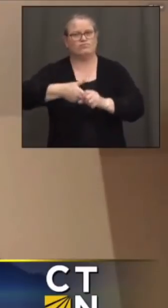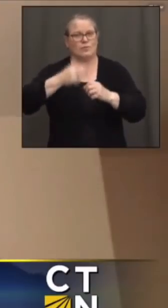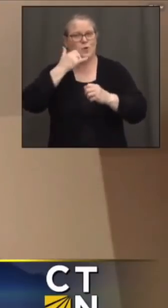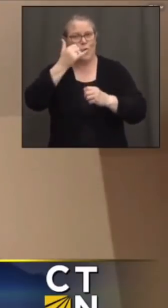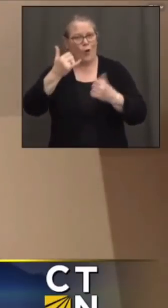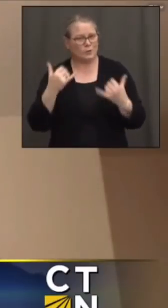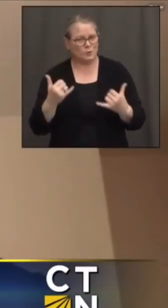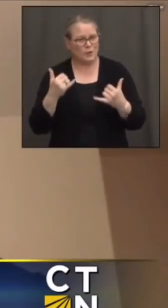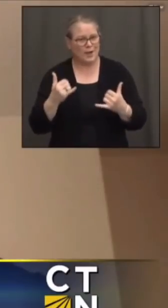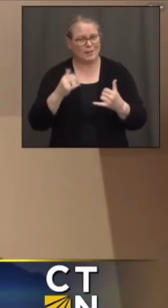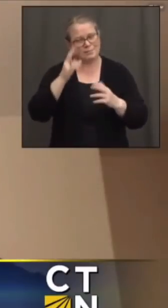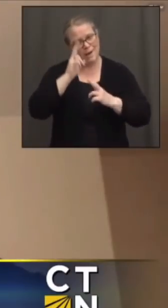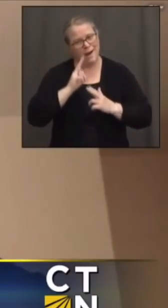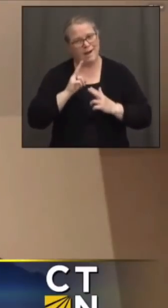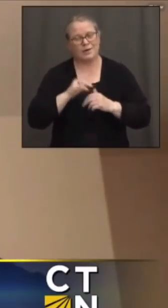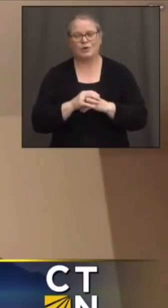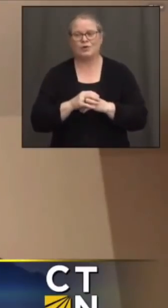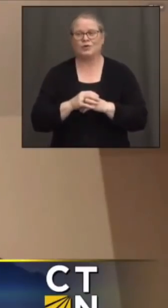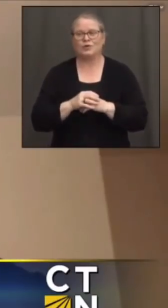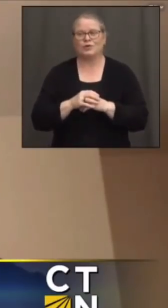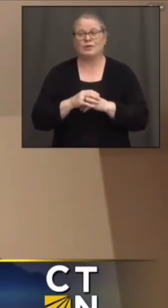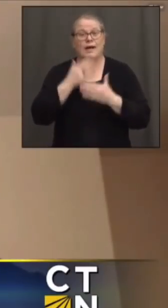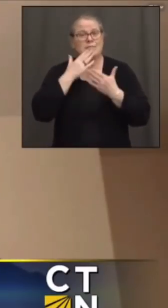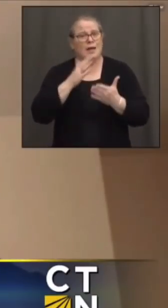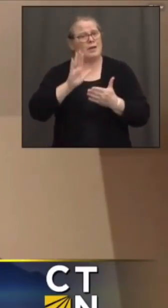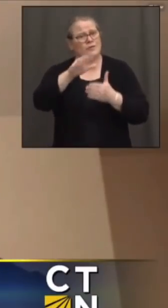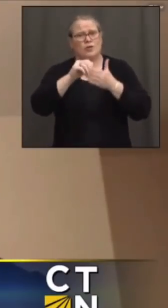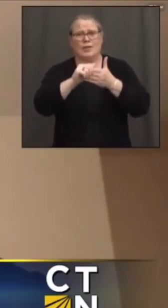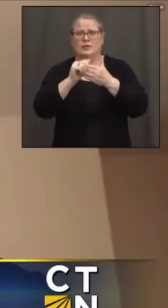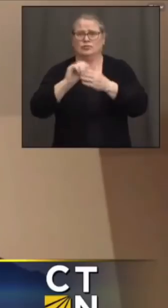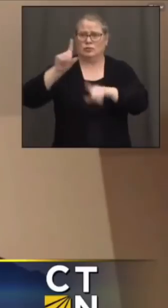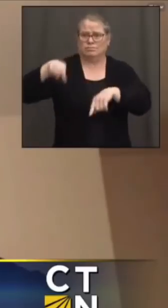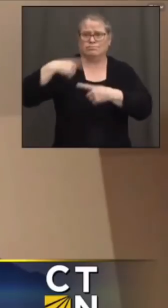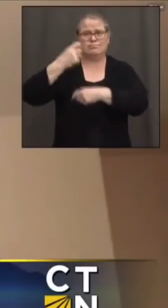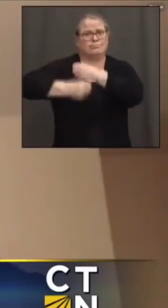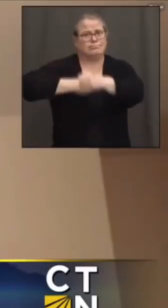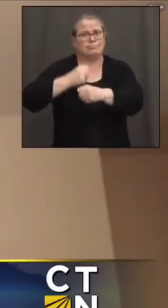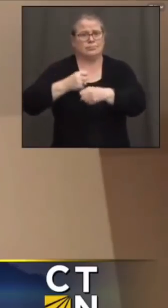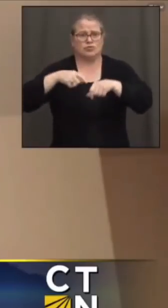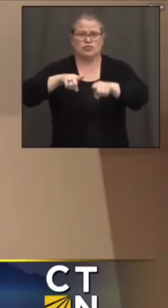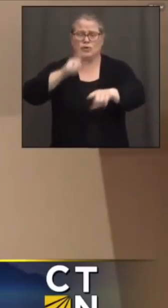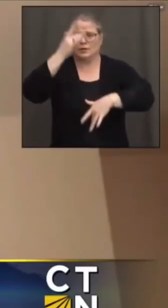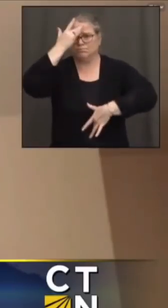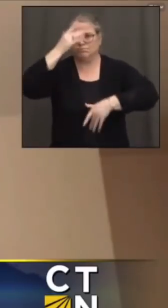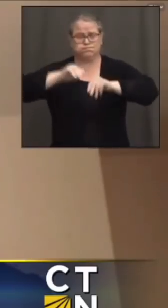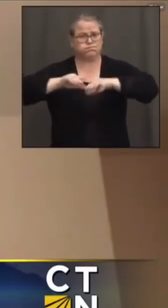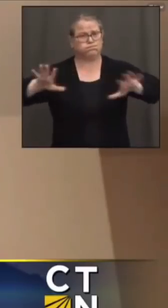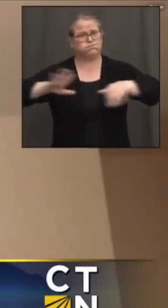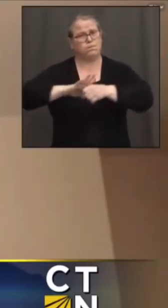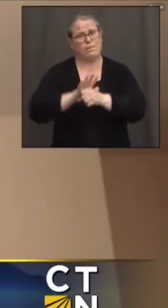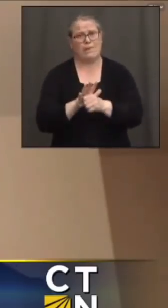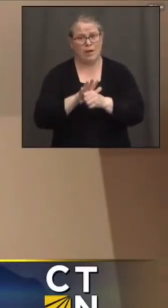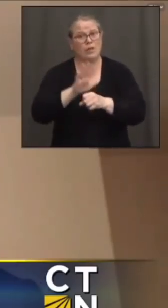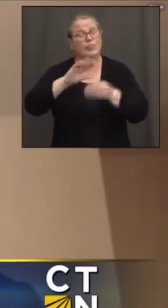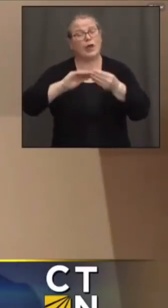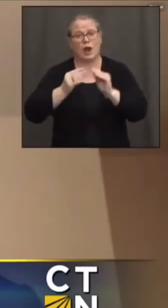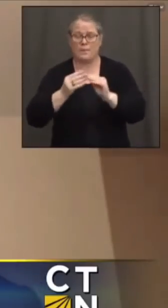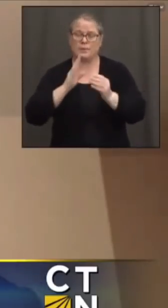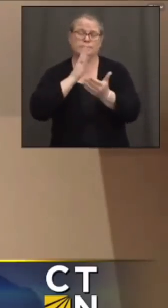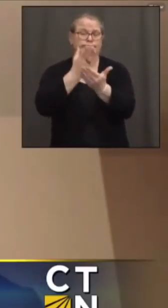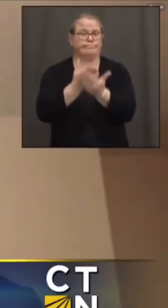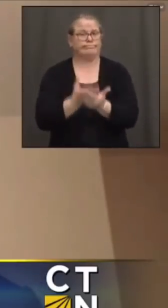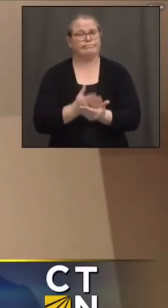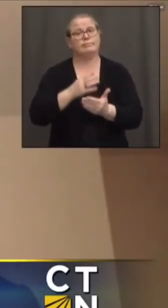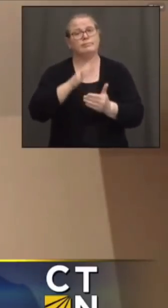numbers that you just went through speak for themselves. We're doing great, and you and your administration have done a really great job. You know, in my